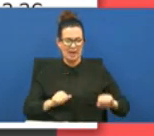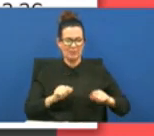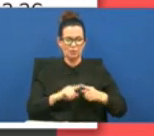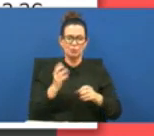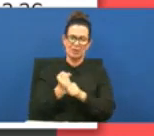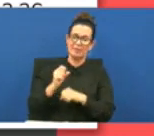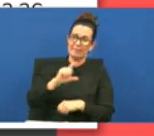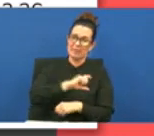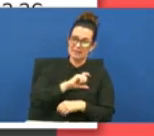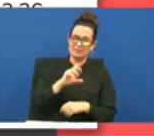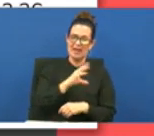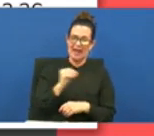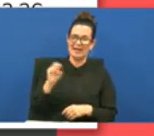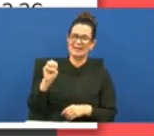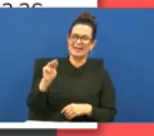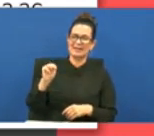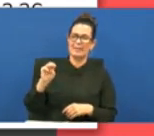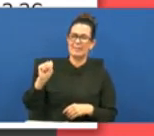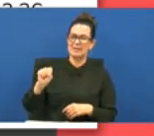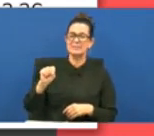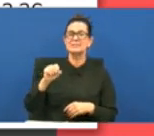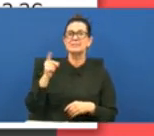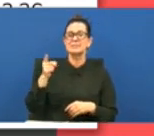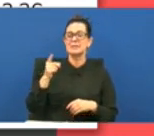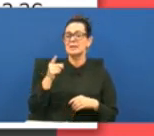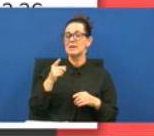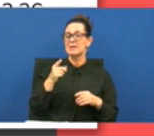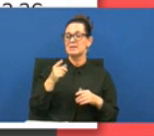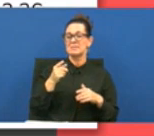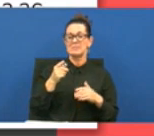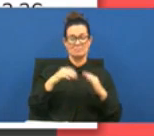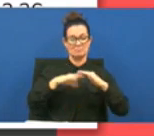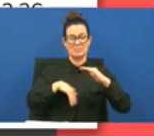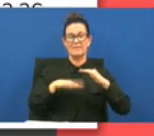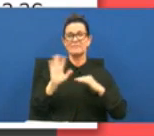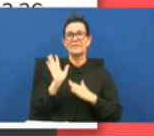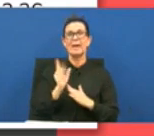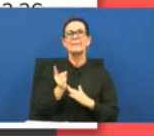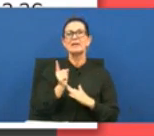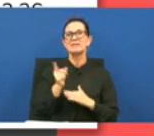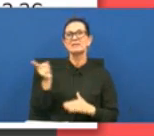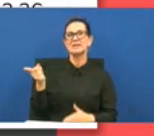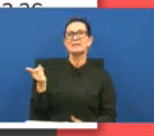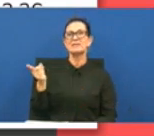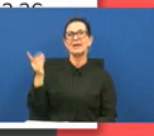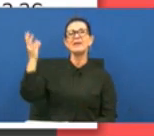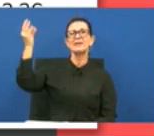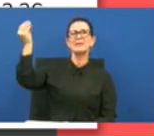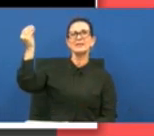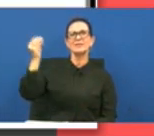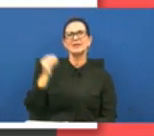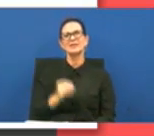enforcement and ems in and out of the facility under five minutes next slide